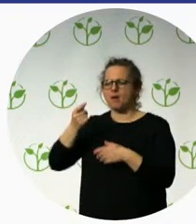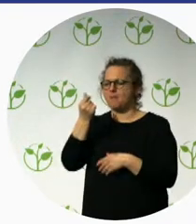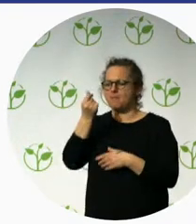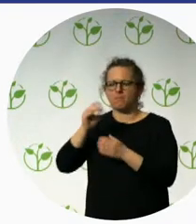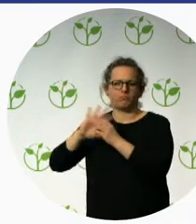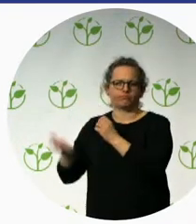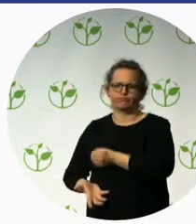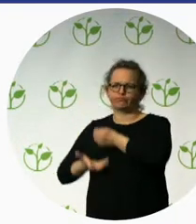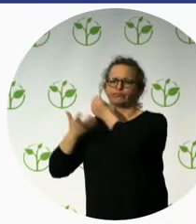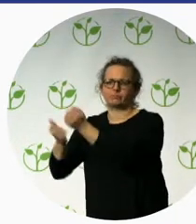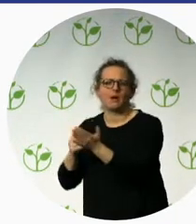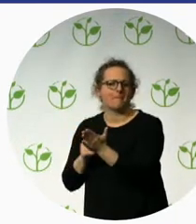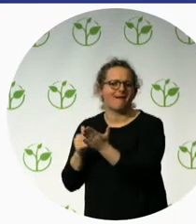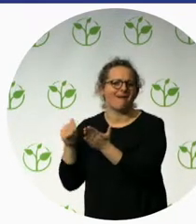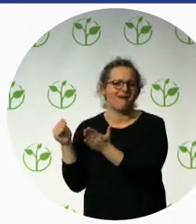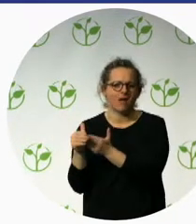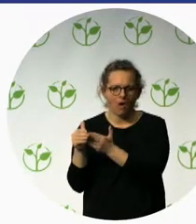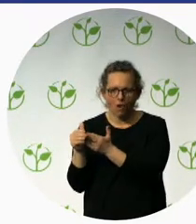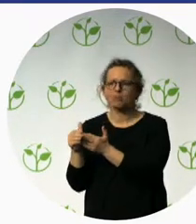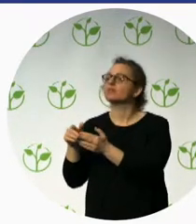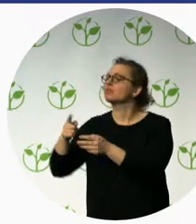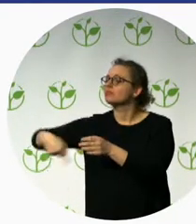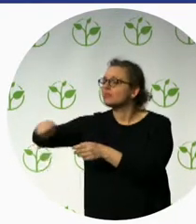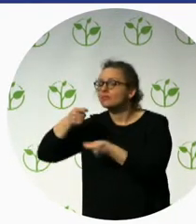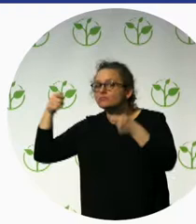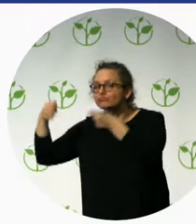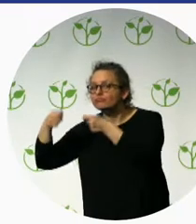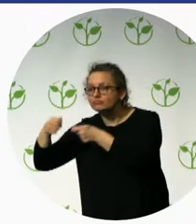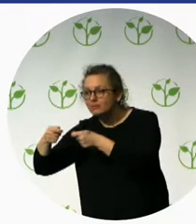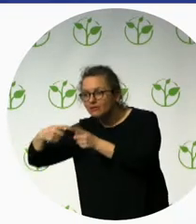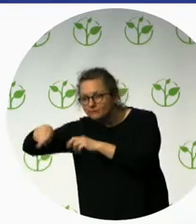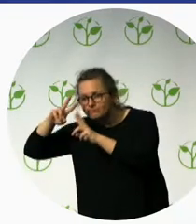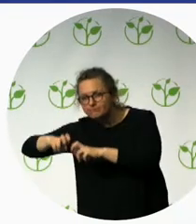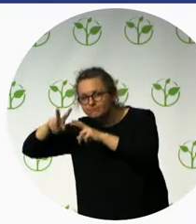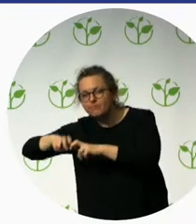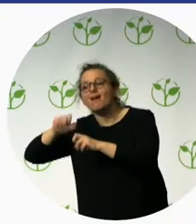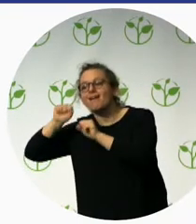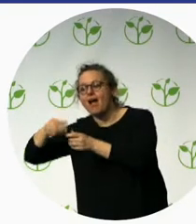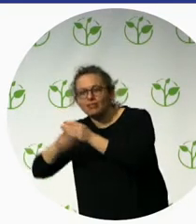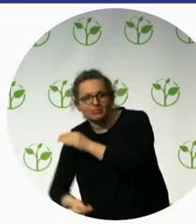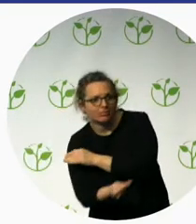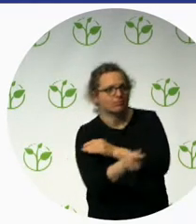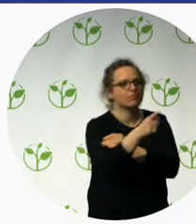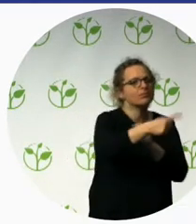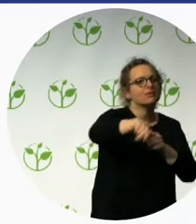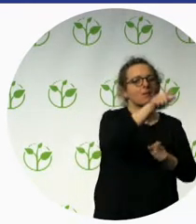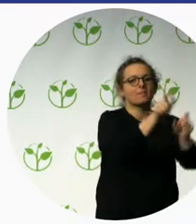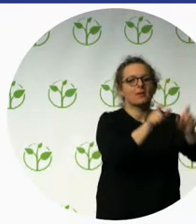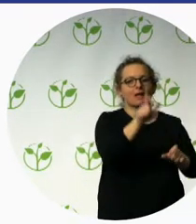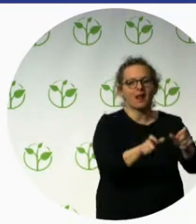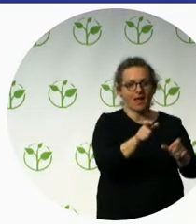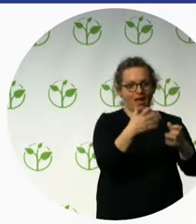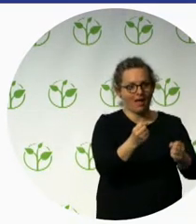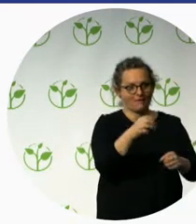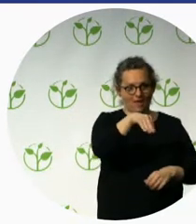of accessible tourism. Why? Because it's social inclusion. As Daniela was saying before this morning,